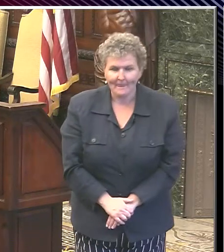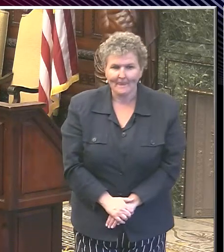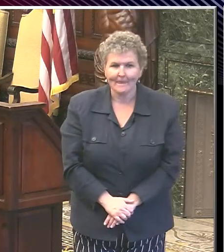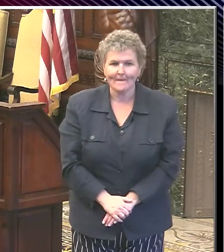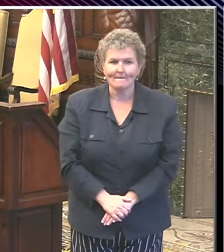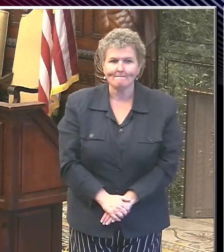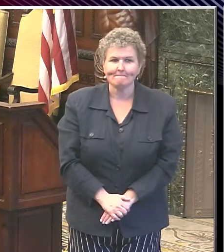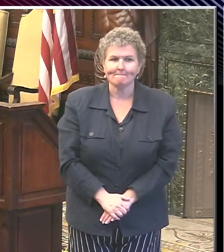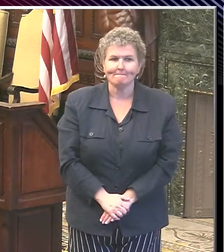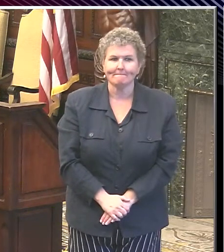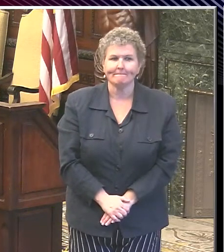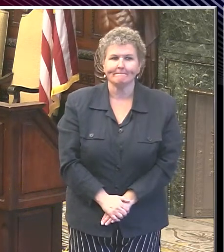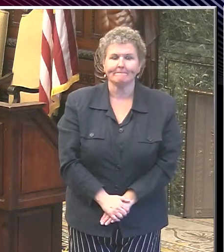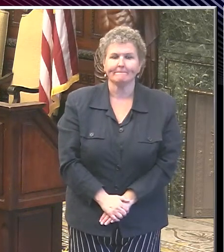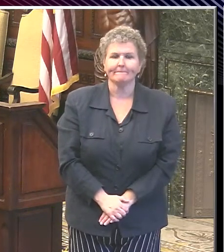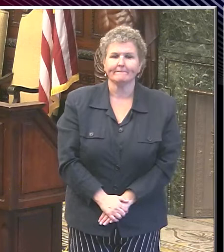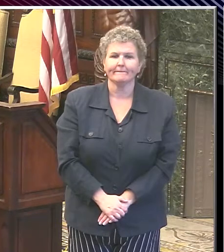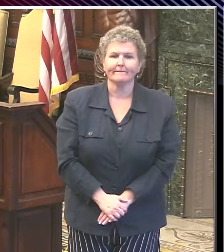-19